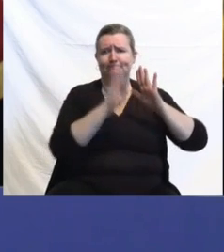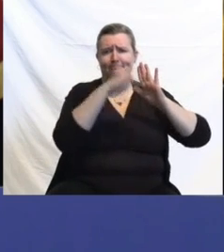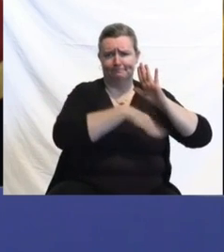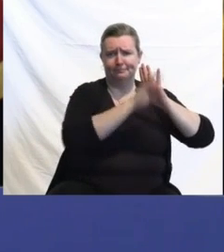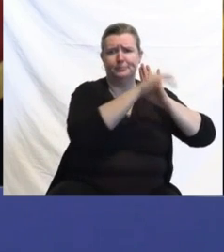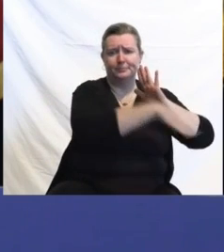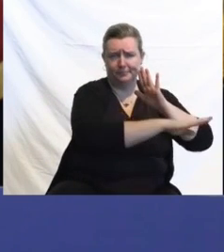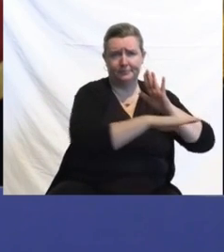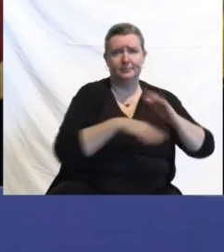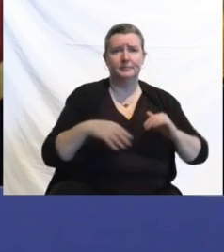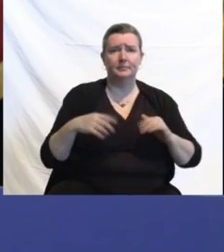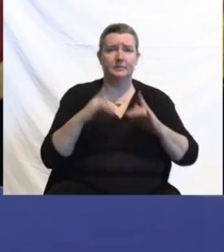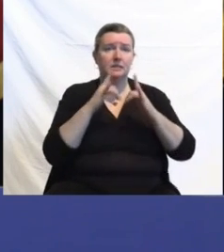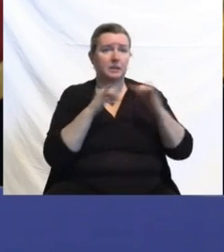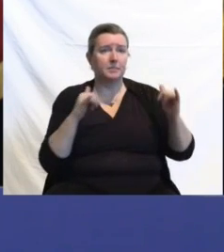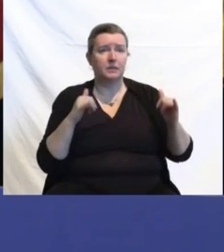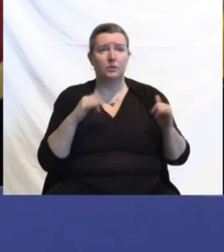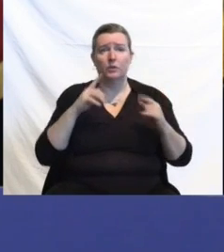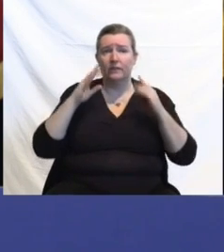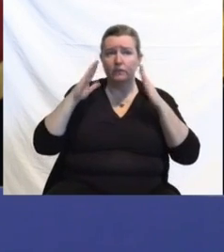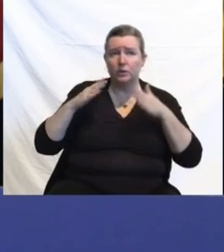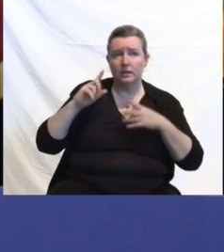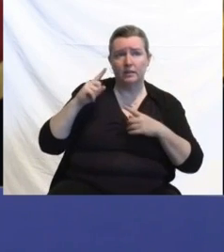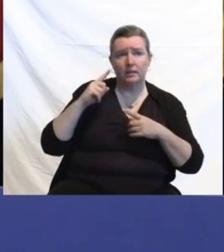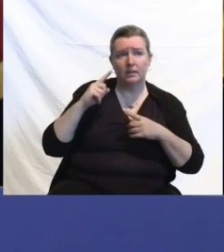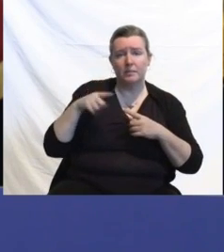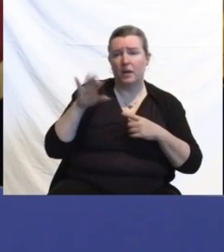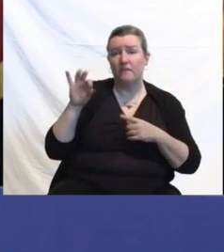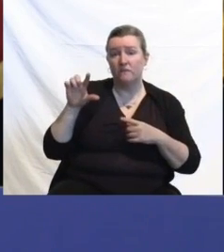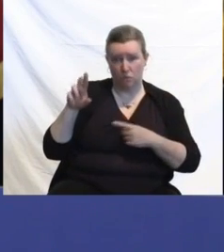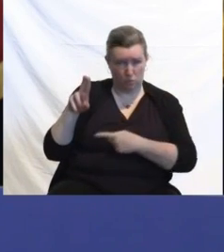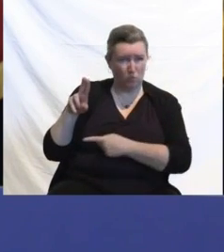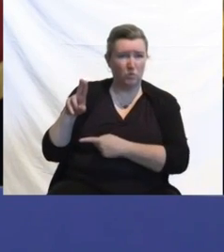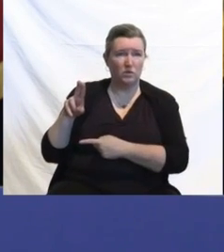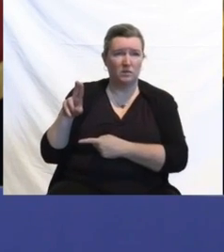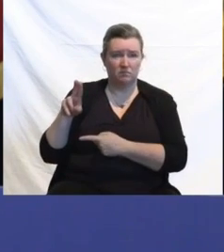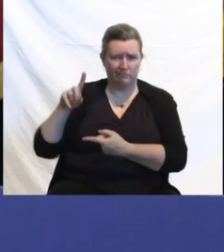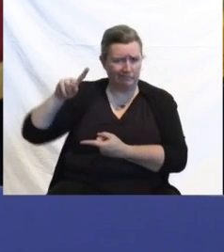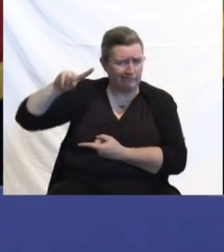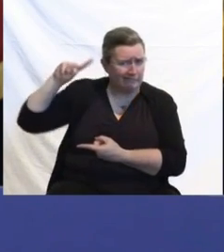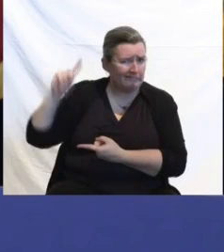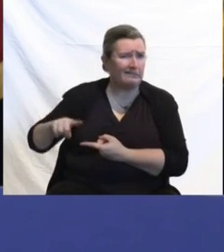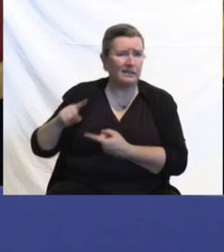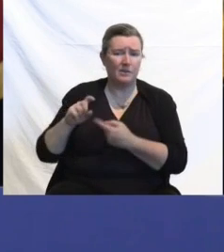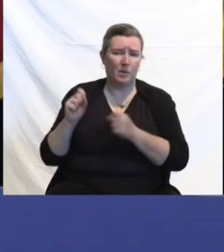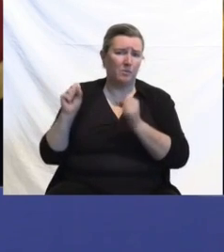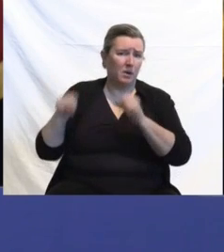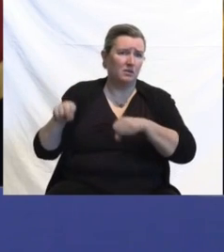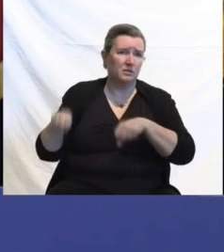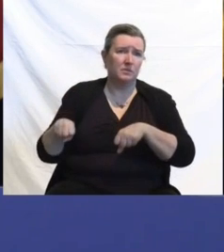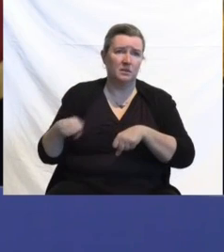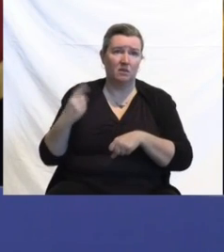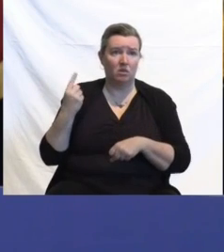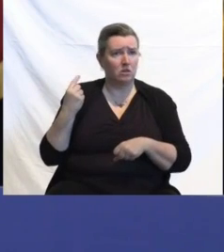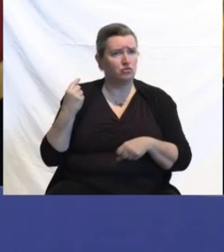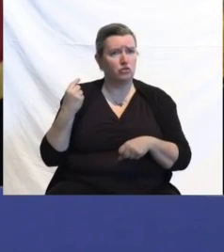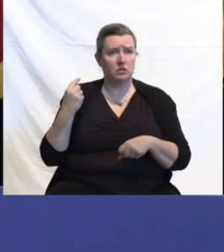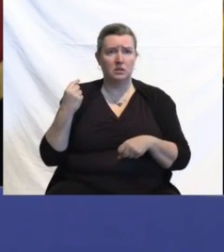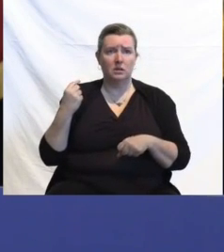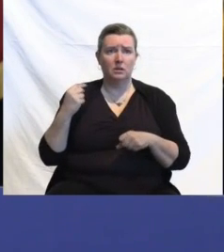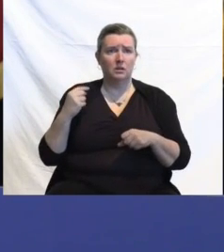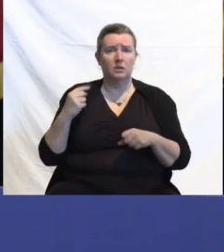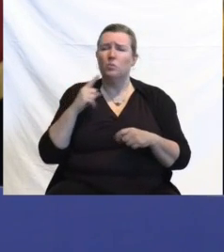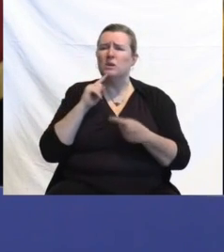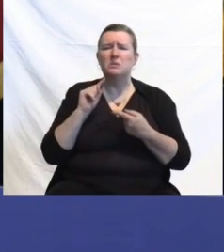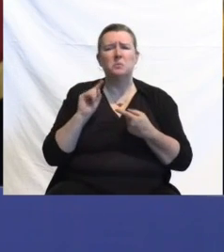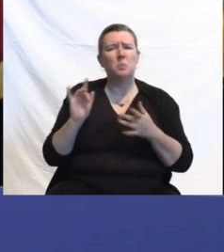want to try to minimize the burden from influenza, you know, that we didn't see last year, this year, particularly since the